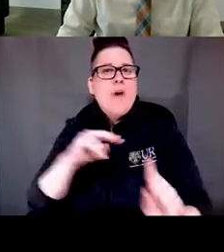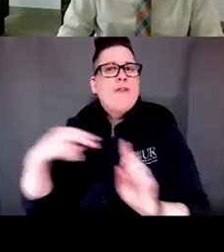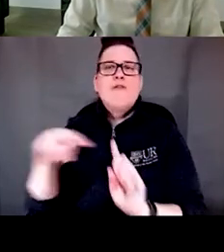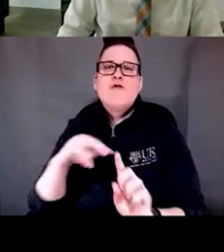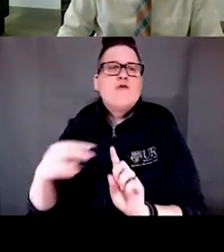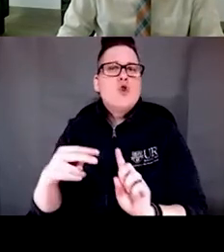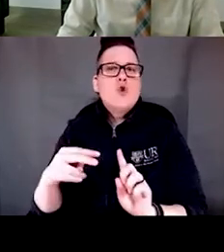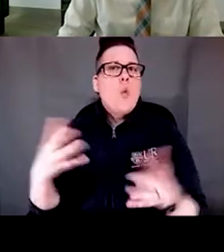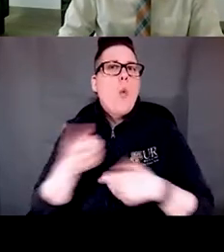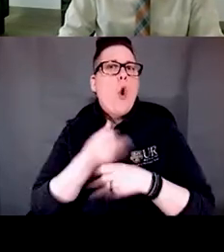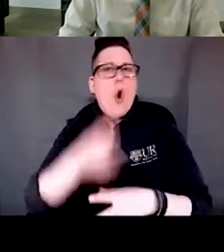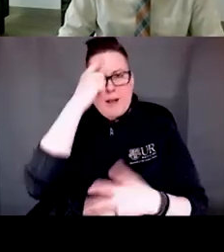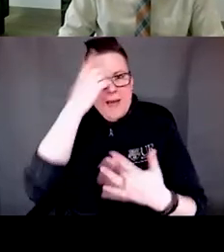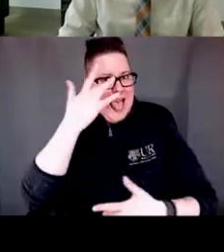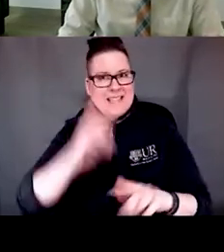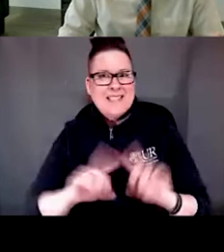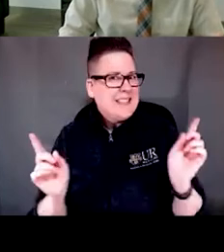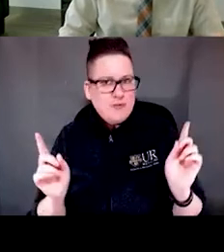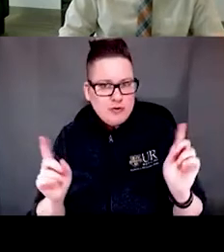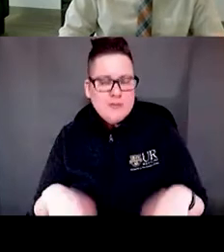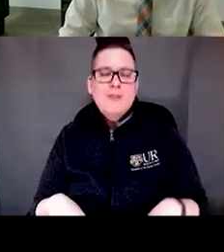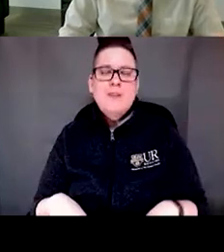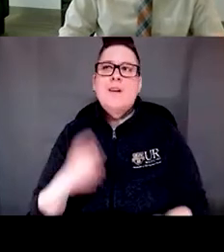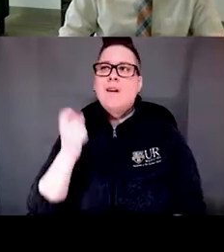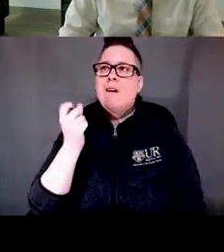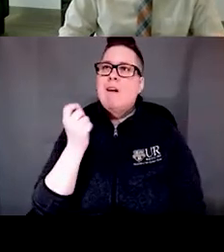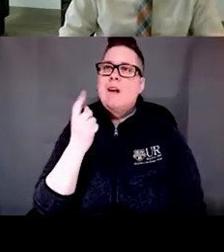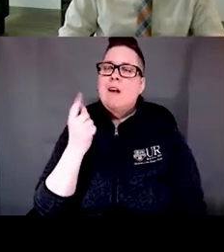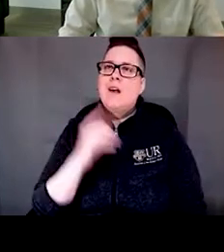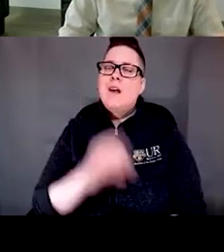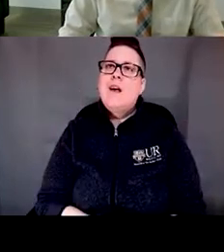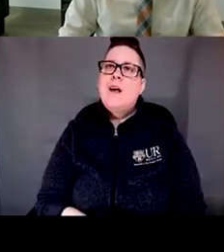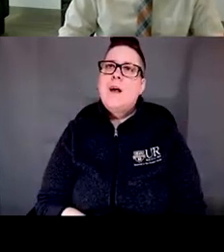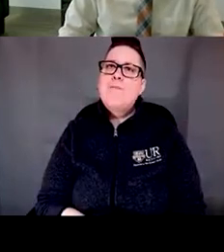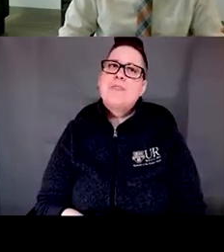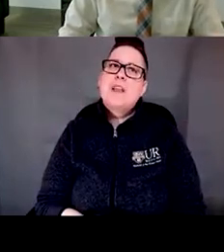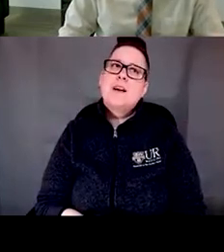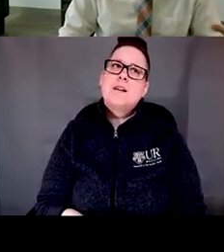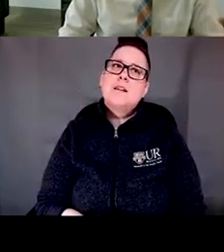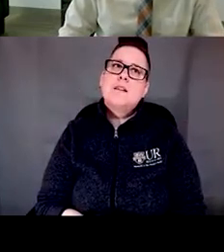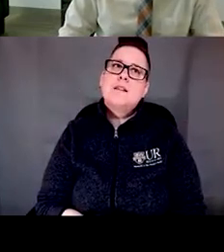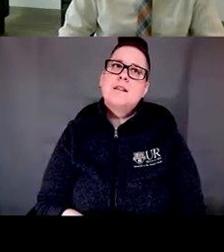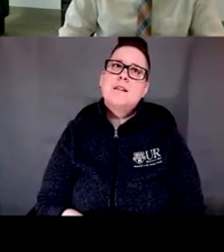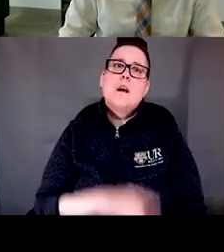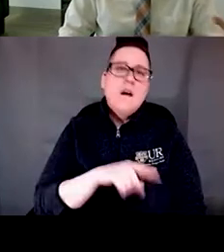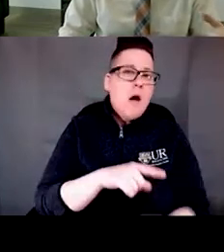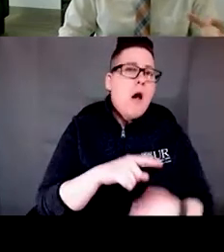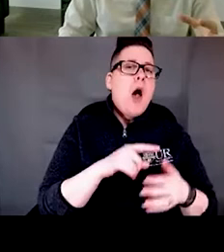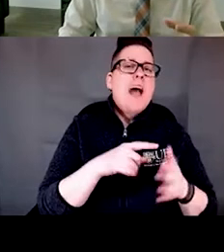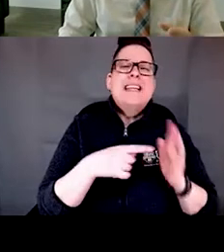what causes mental illness. So in addition to their symptoms,